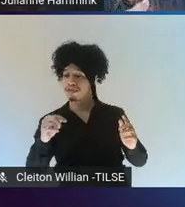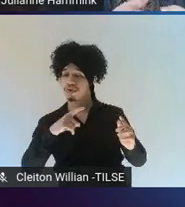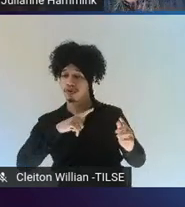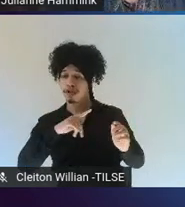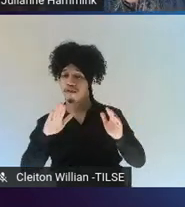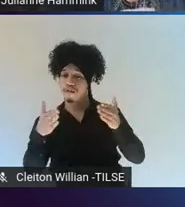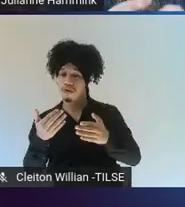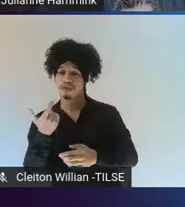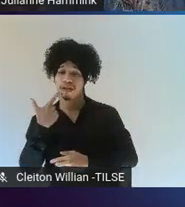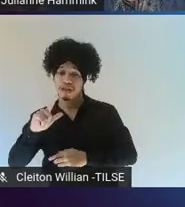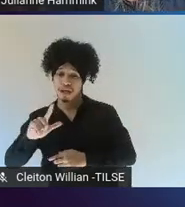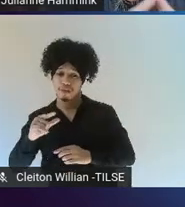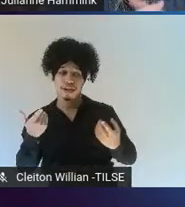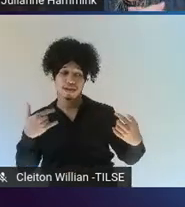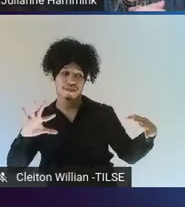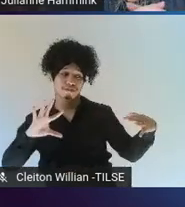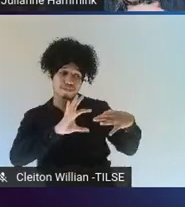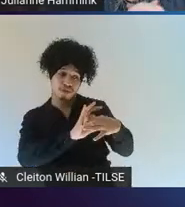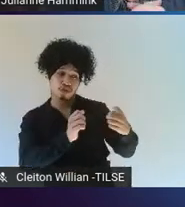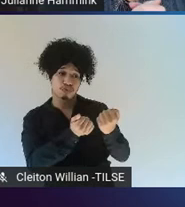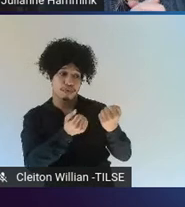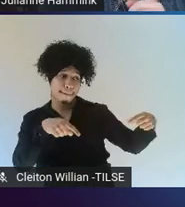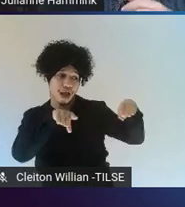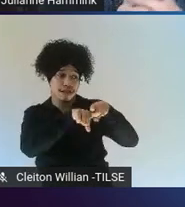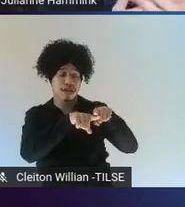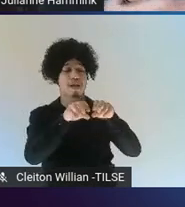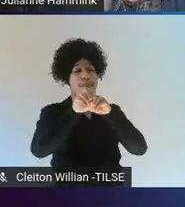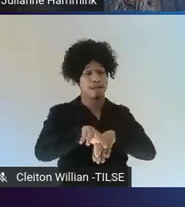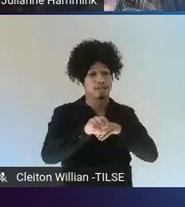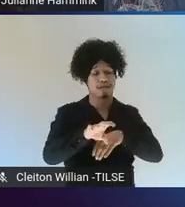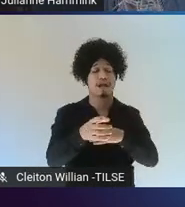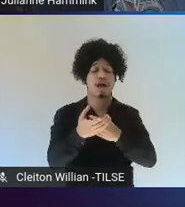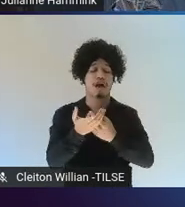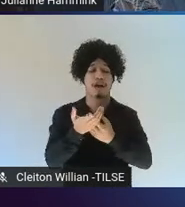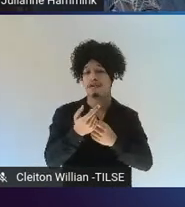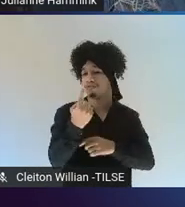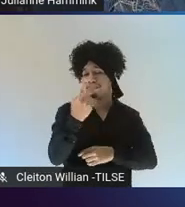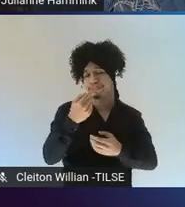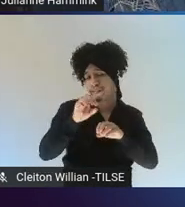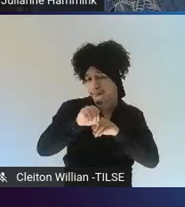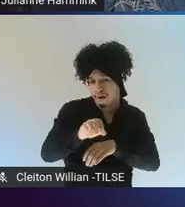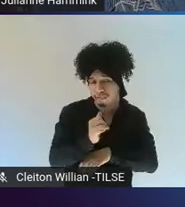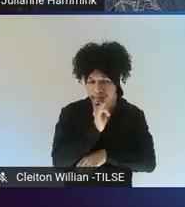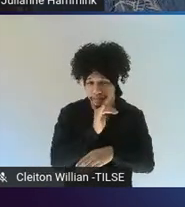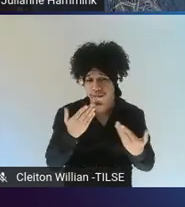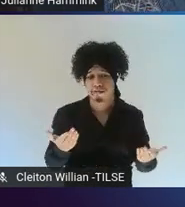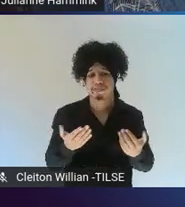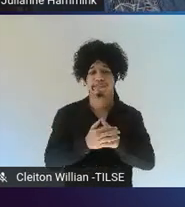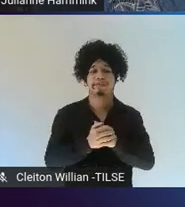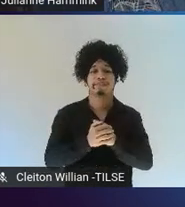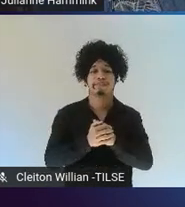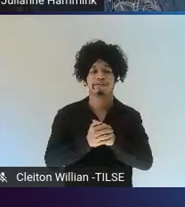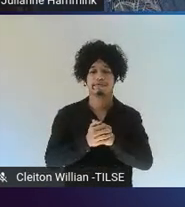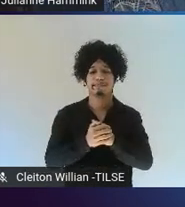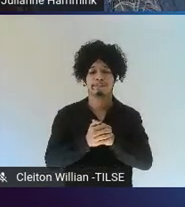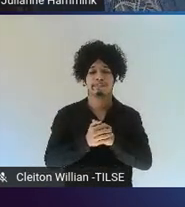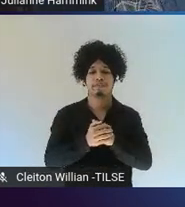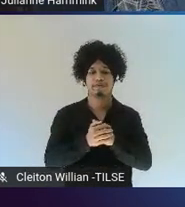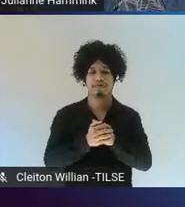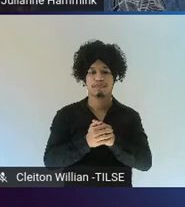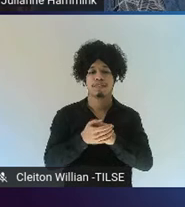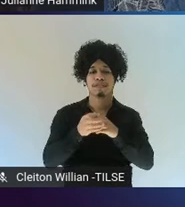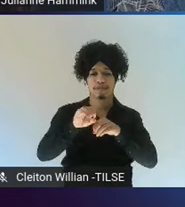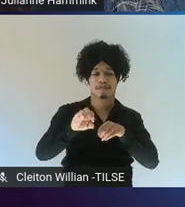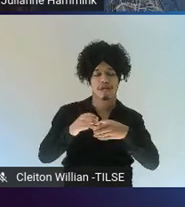teach a class in the content area that was being taught. So,